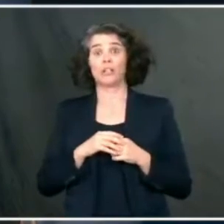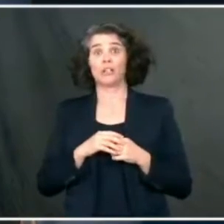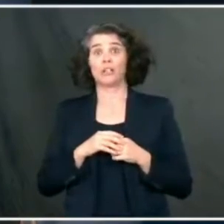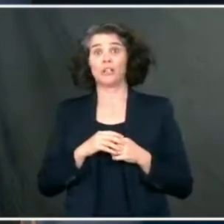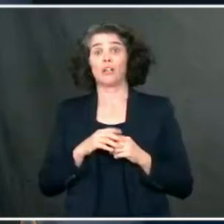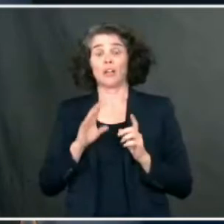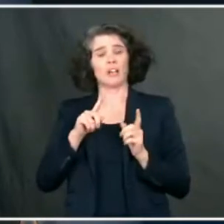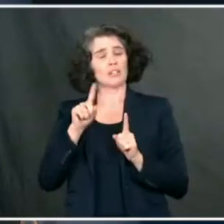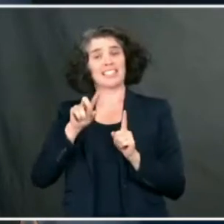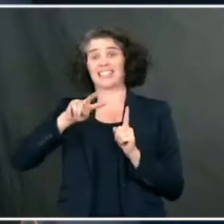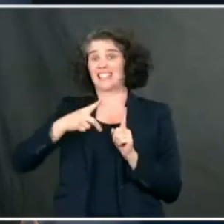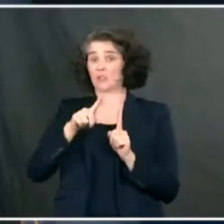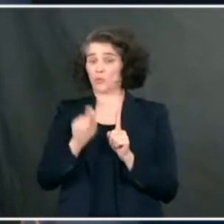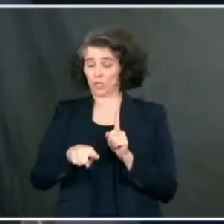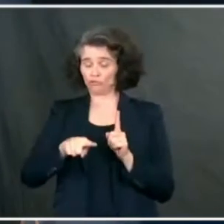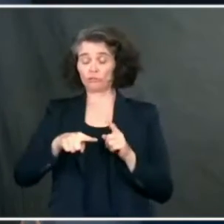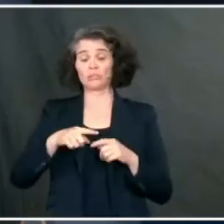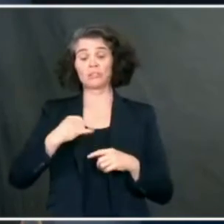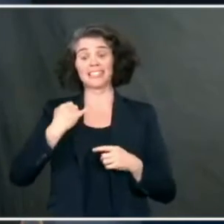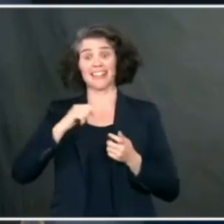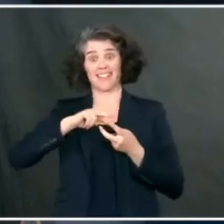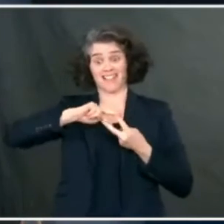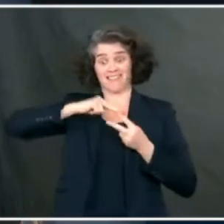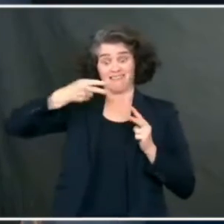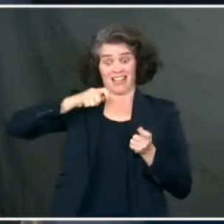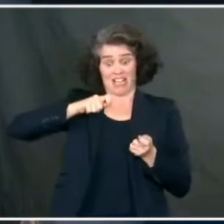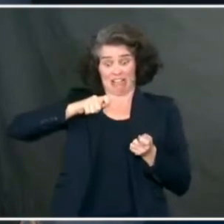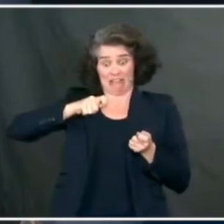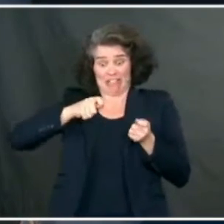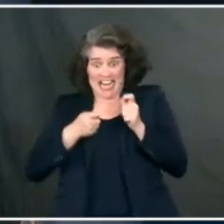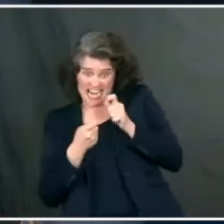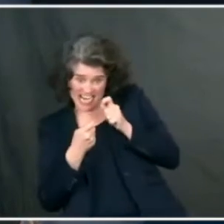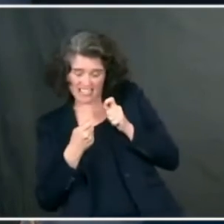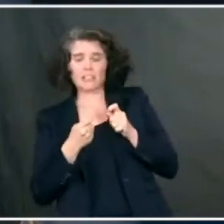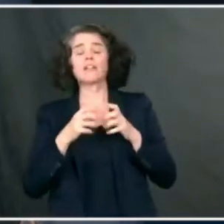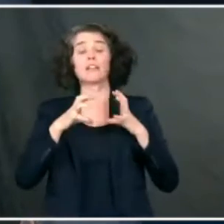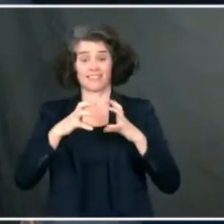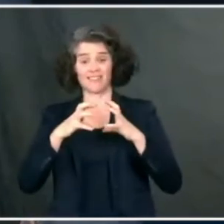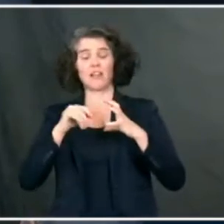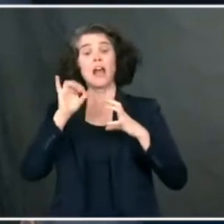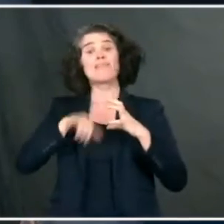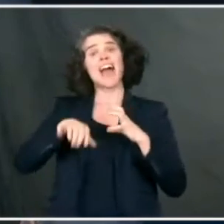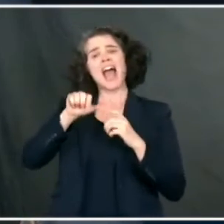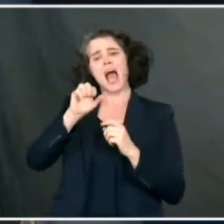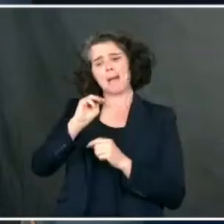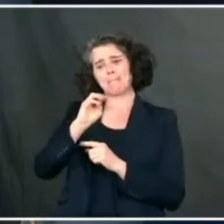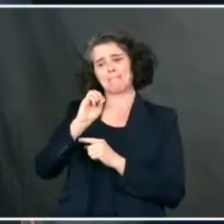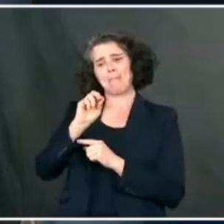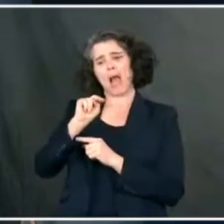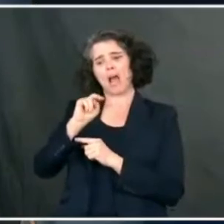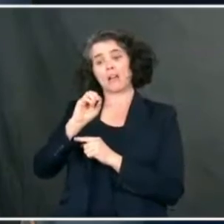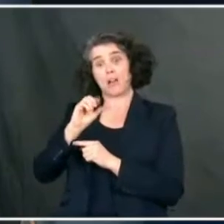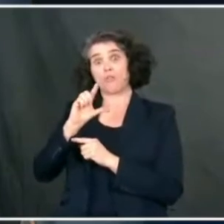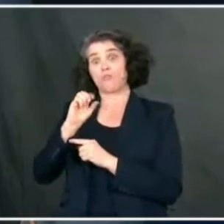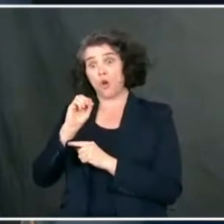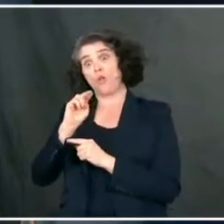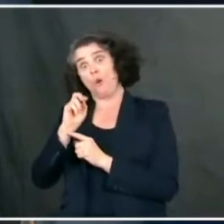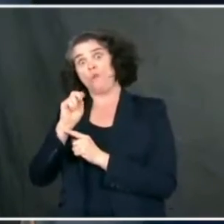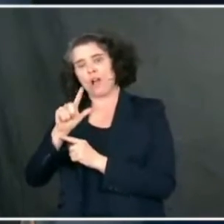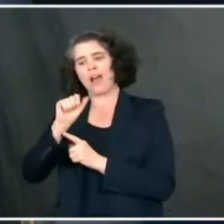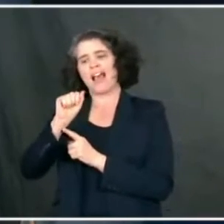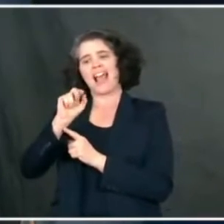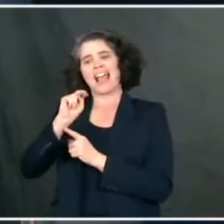whole group of monoclonal antibodies that many of you are aware of? The monoclonal antibodies that are being used for treatment in some cases